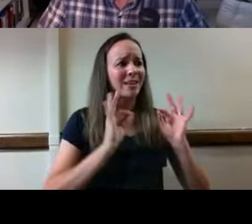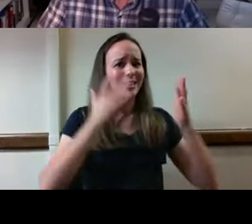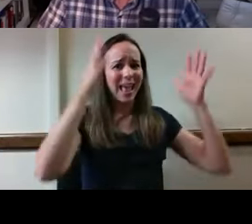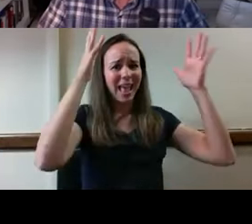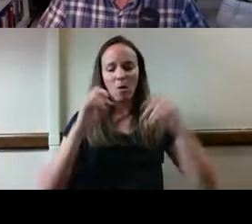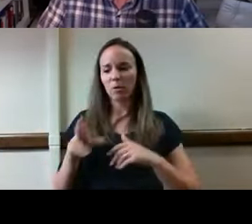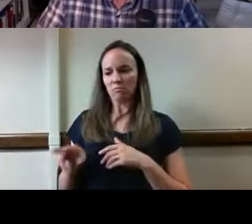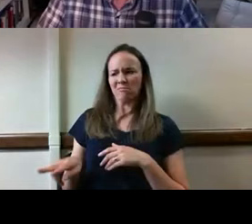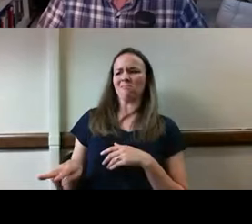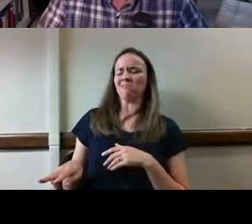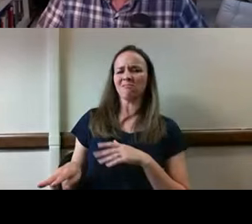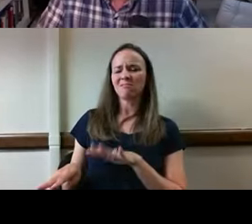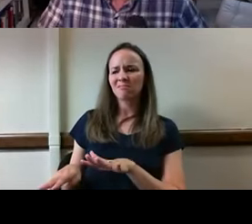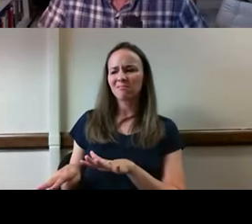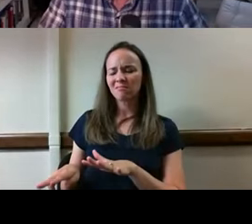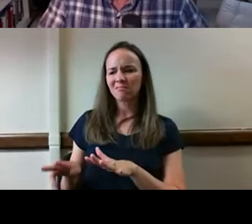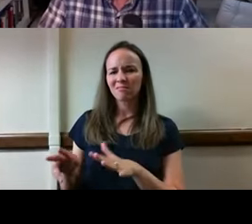might call someone a coward.